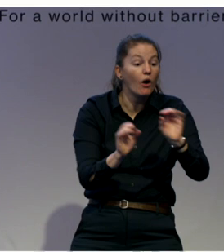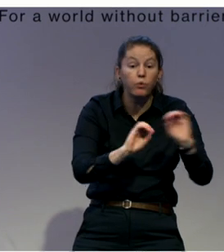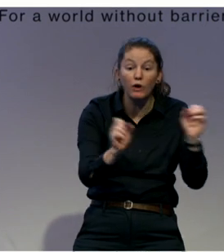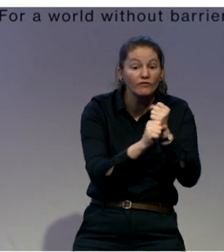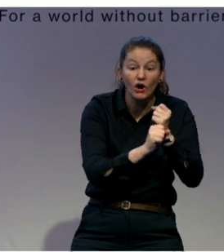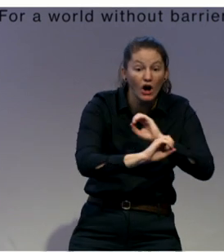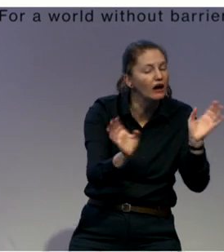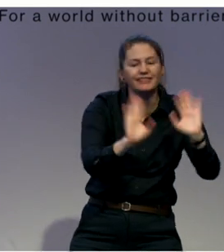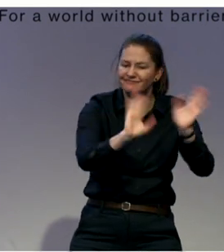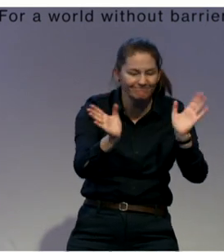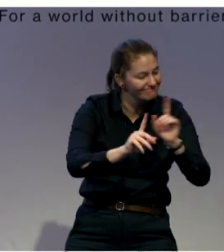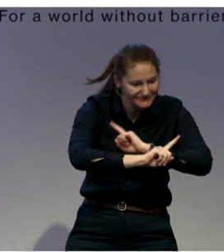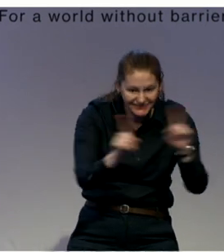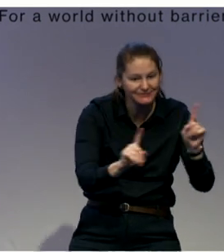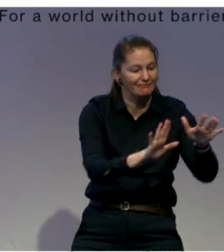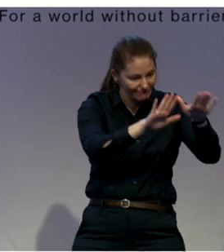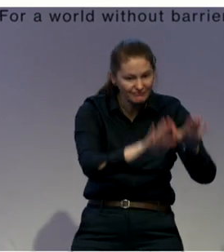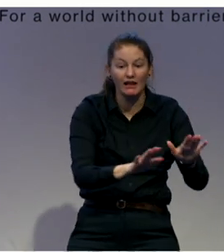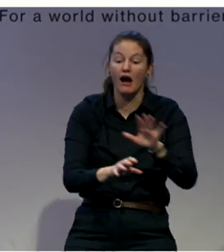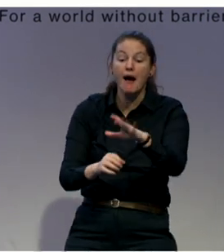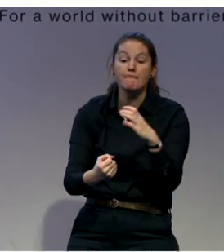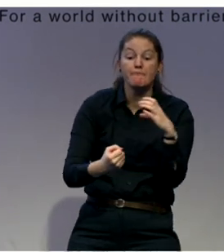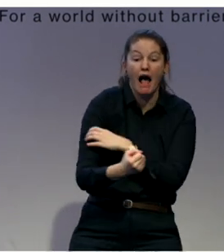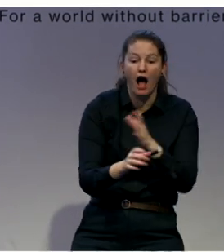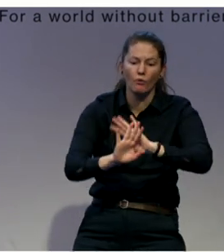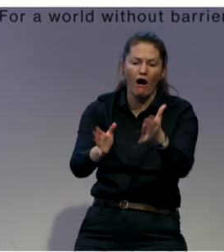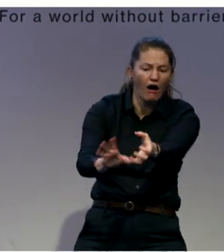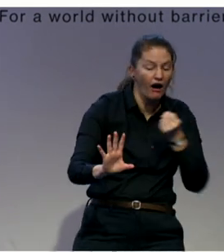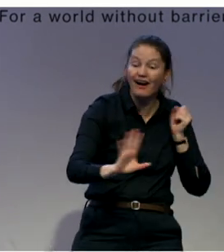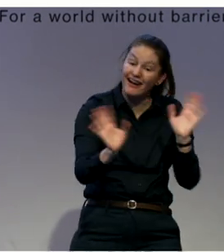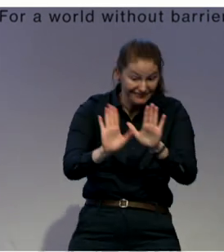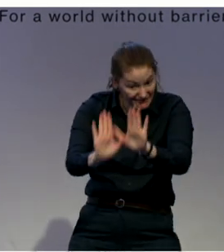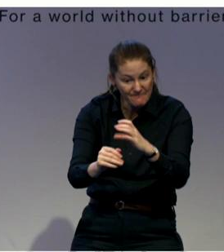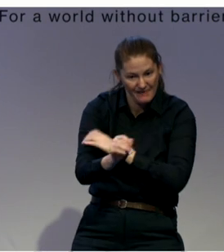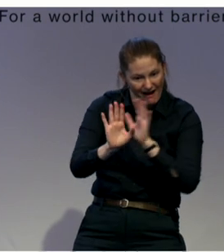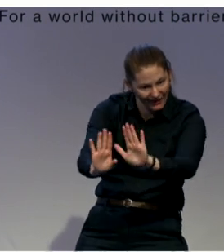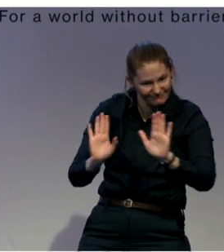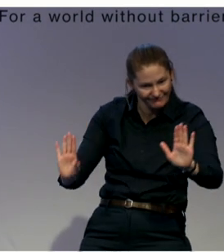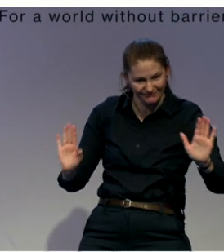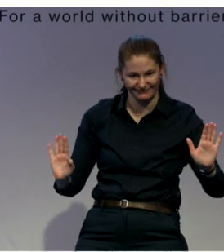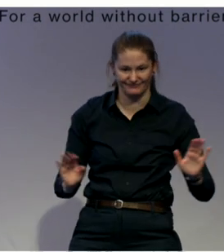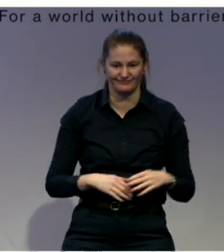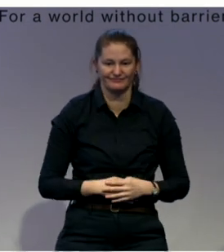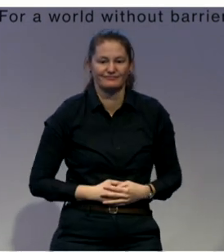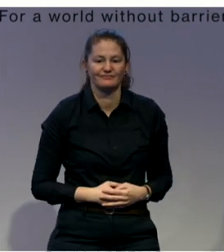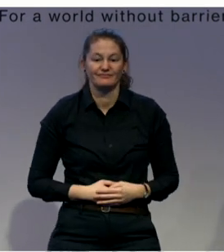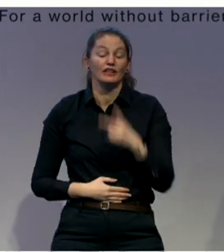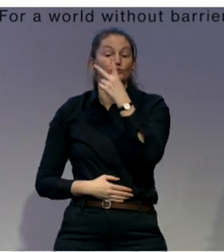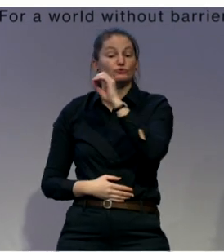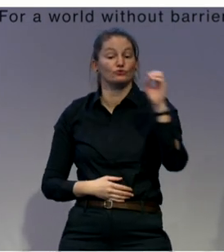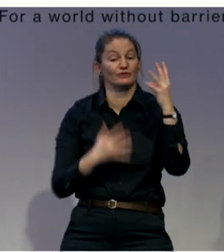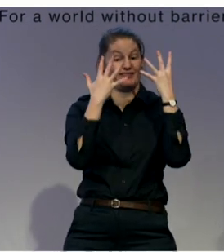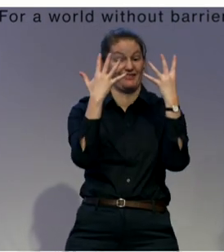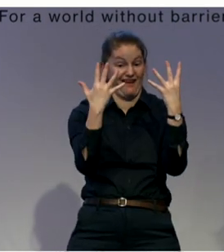Lumos started working in Bulgaria in 2009 when the government was developing its vision for the institutionalization